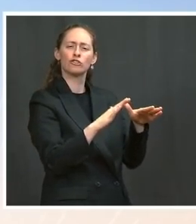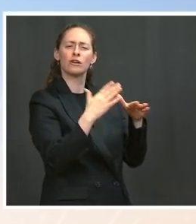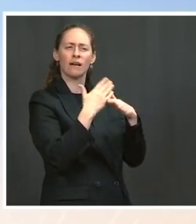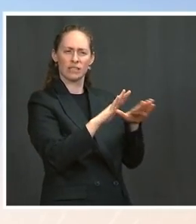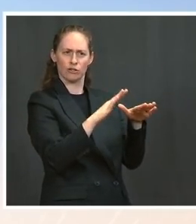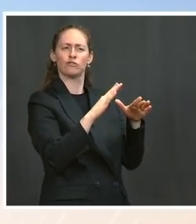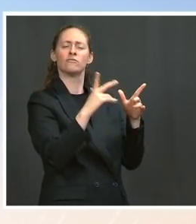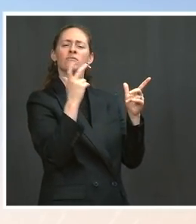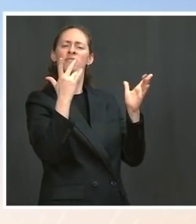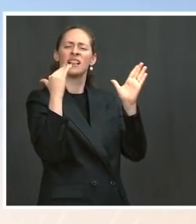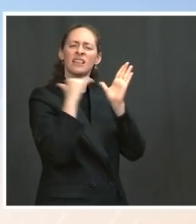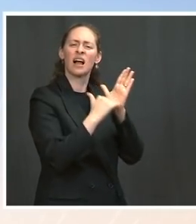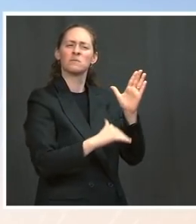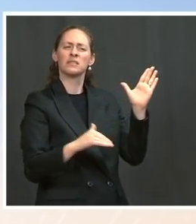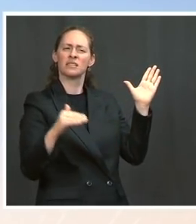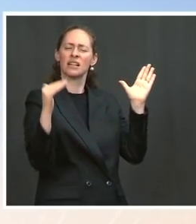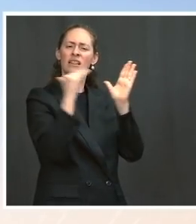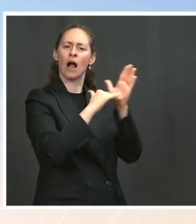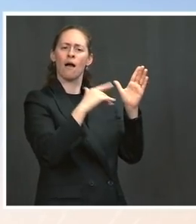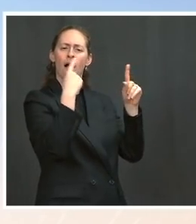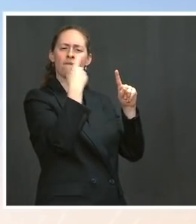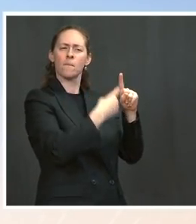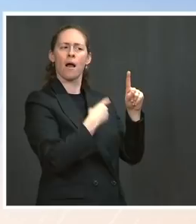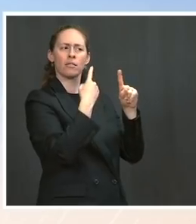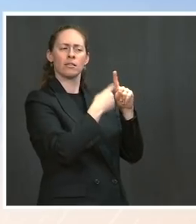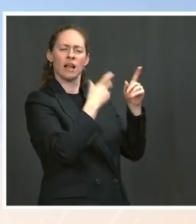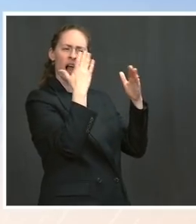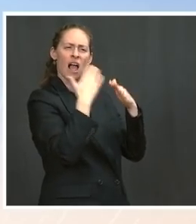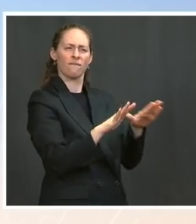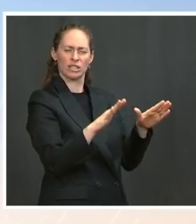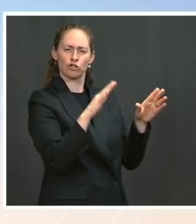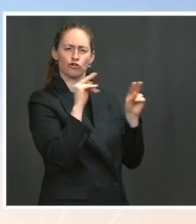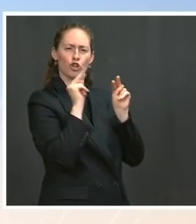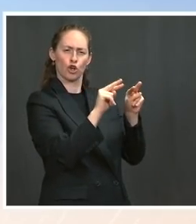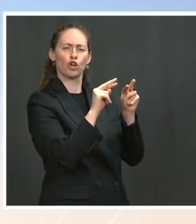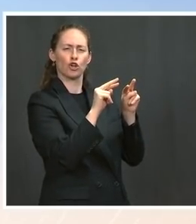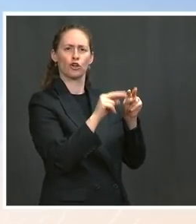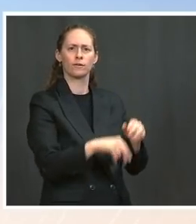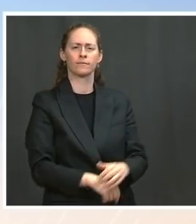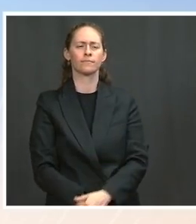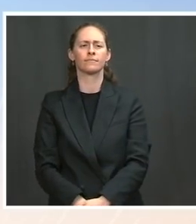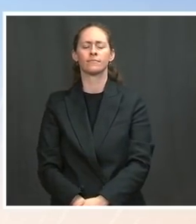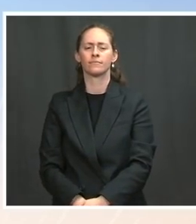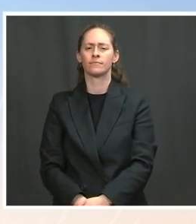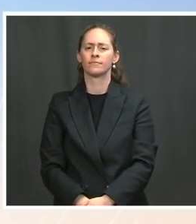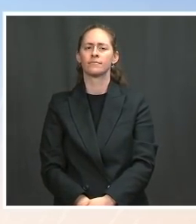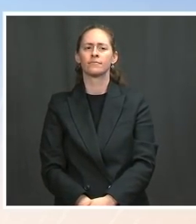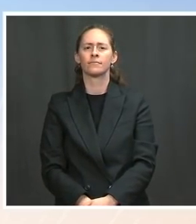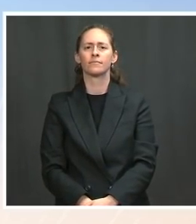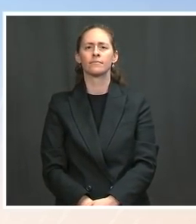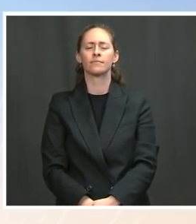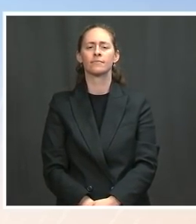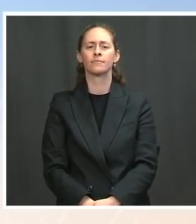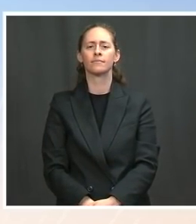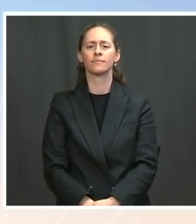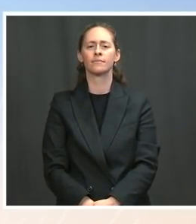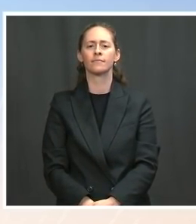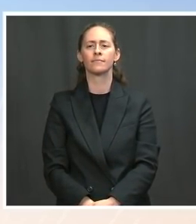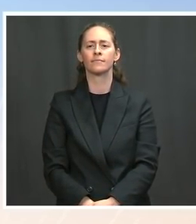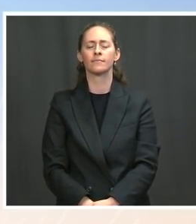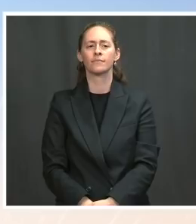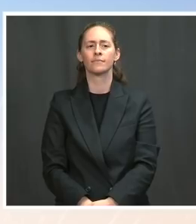a month on average over the last three months. But, you know, it's clear that there are people